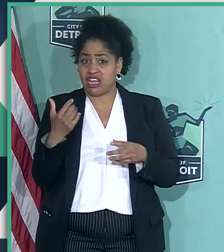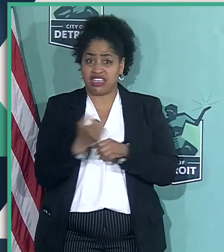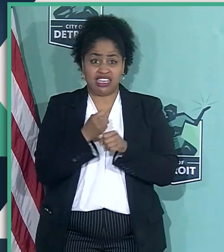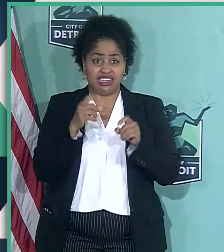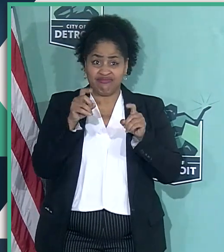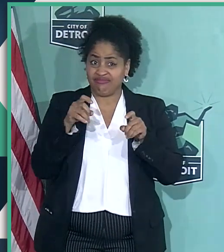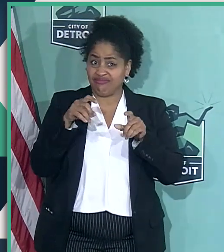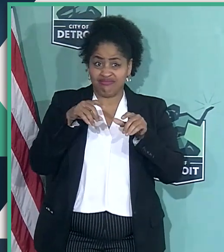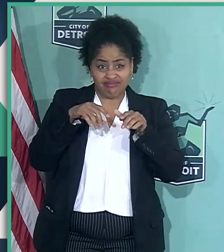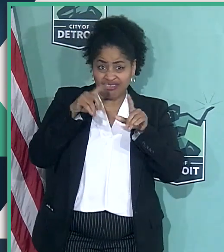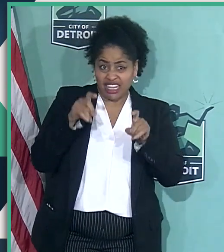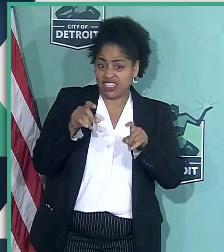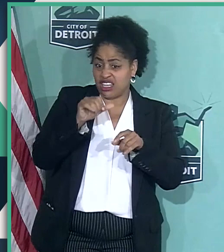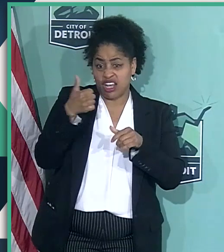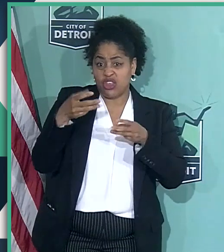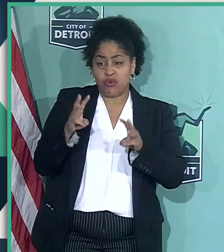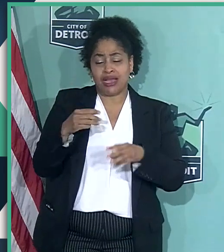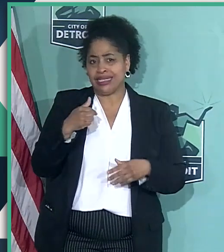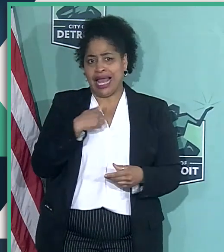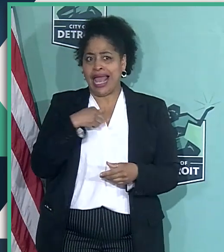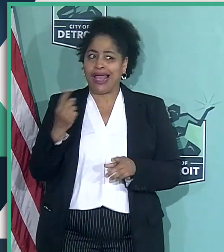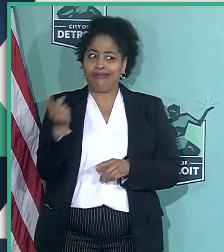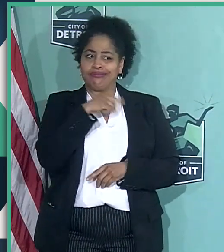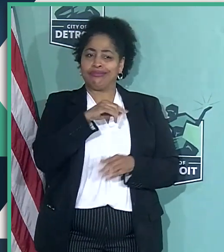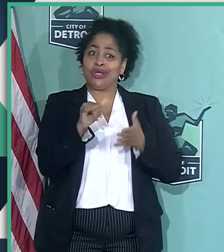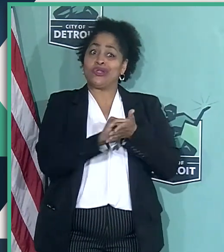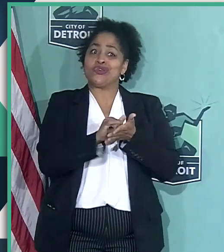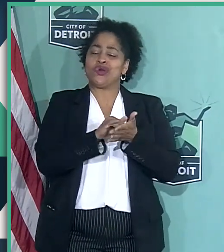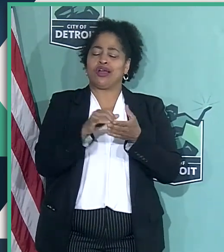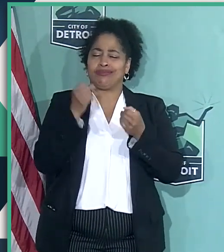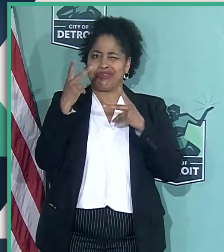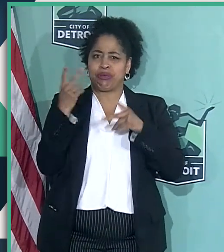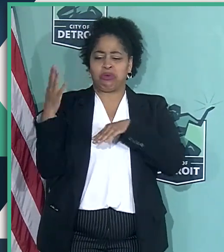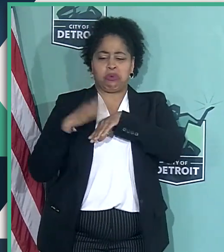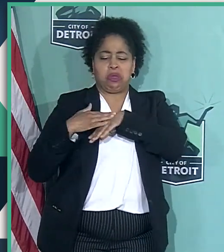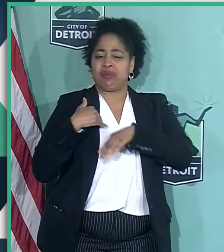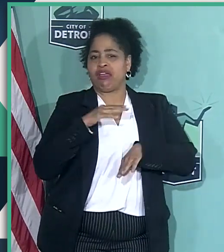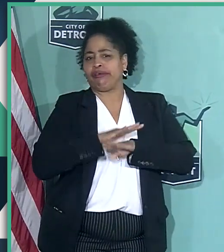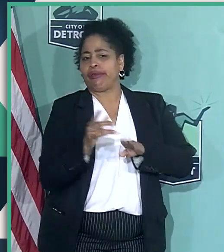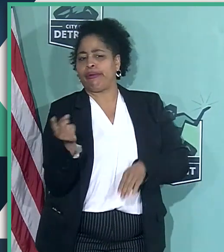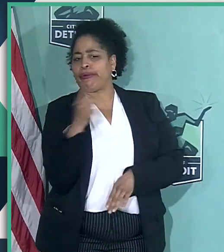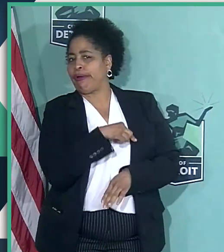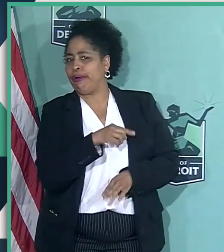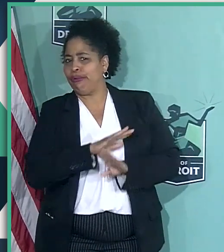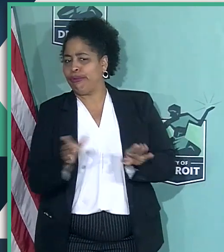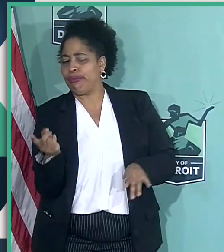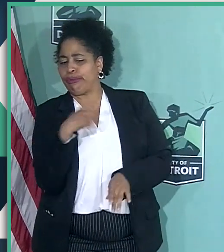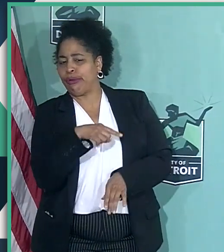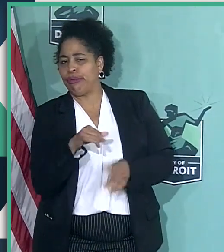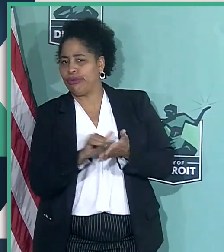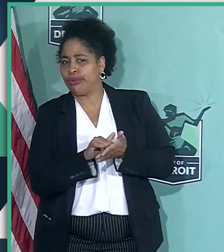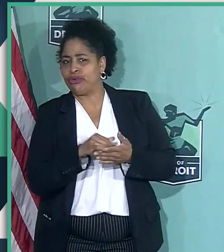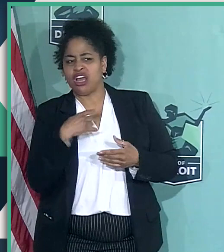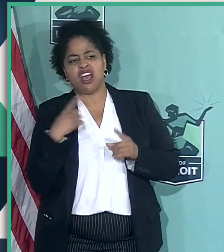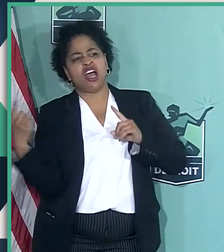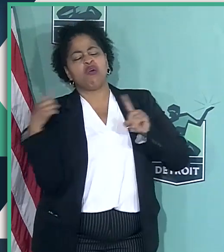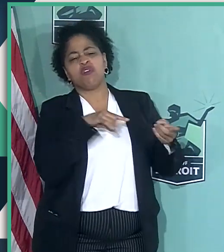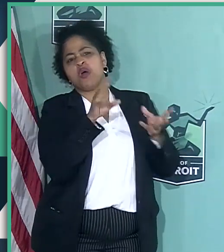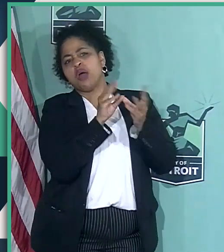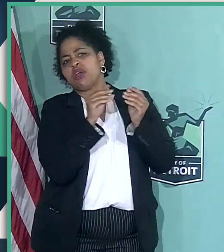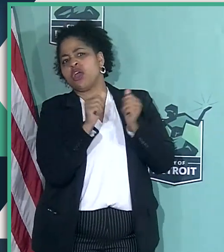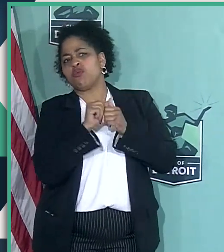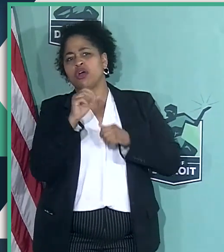I was in New York against the better judgment of many people to have a meeting with Reverend Sharpton and some of